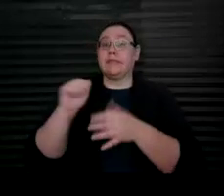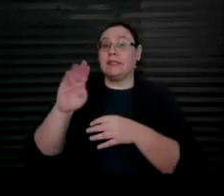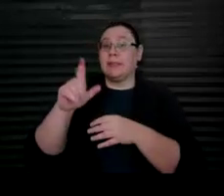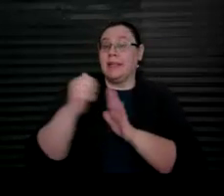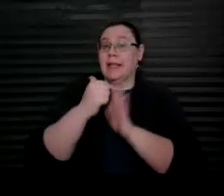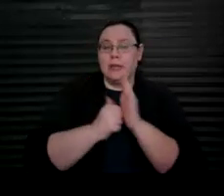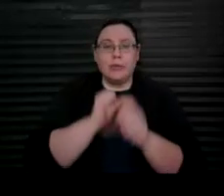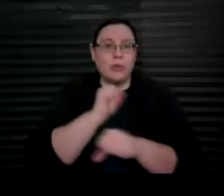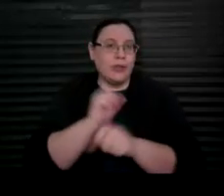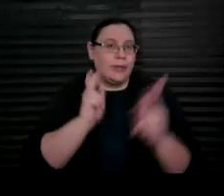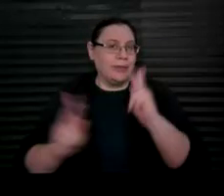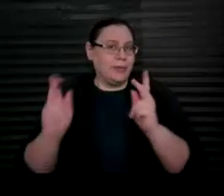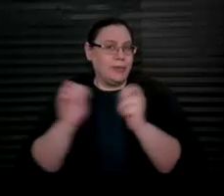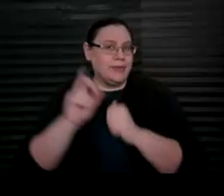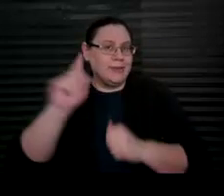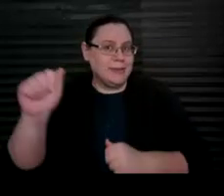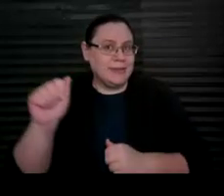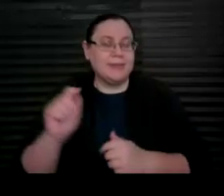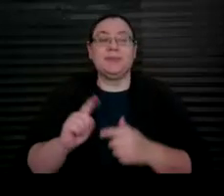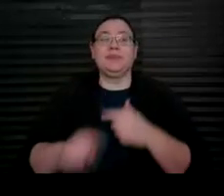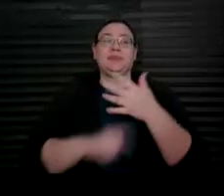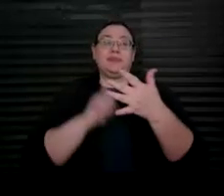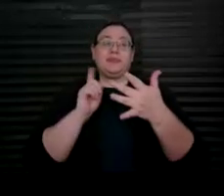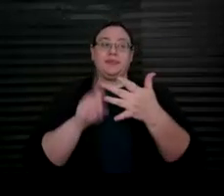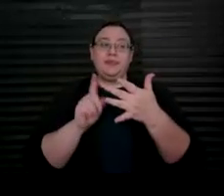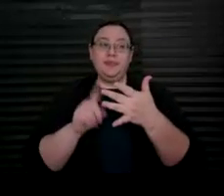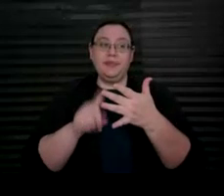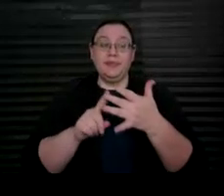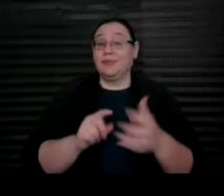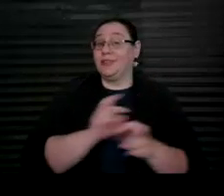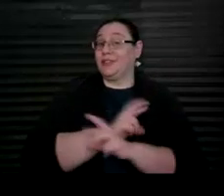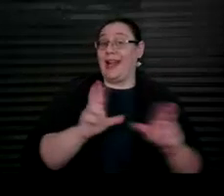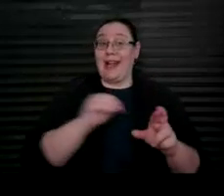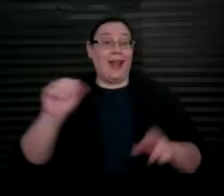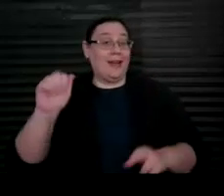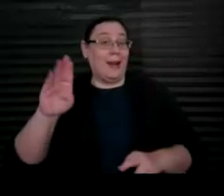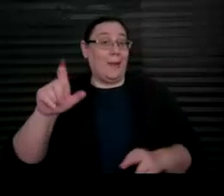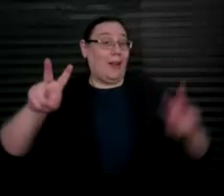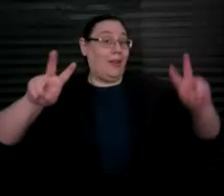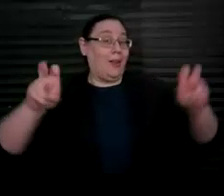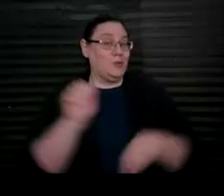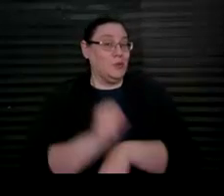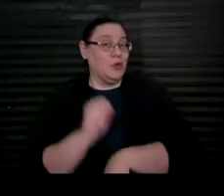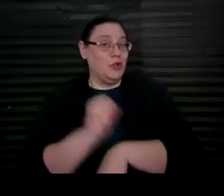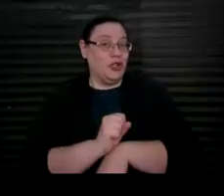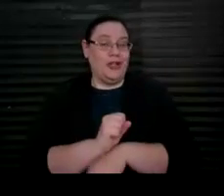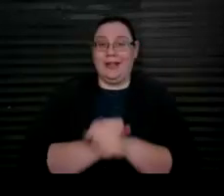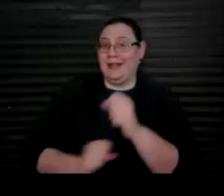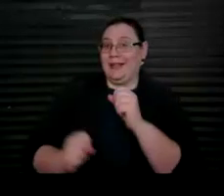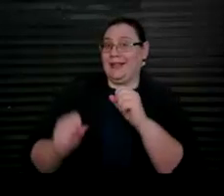people with disabilities. Ready and able to work and save.